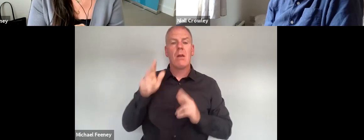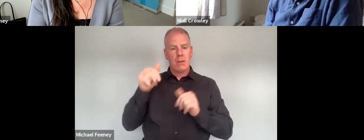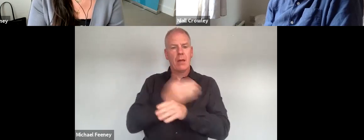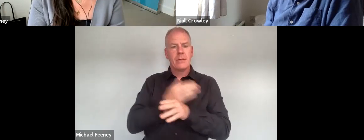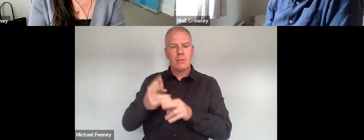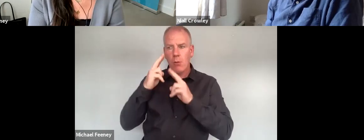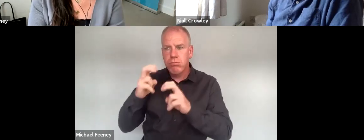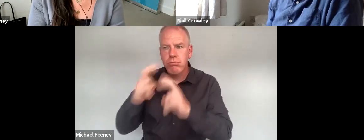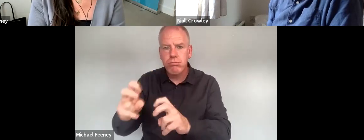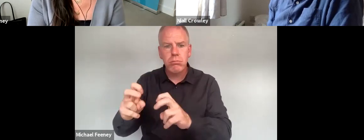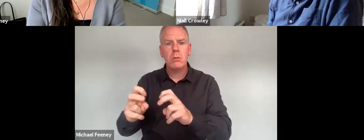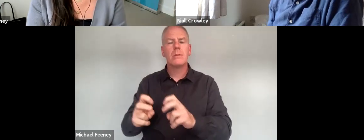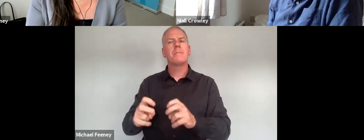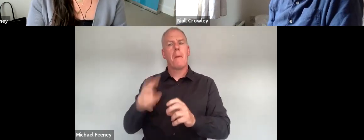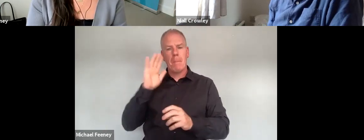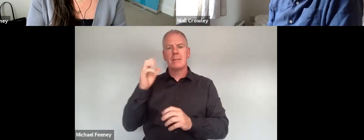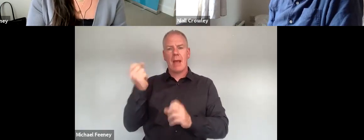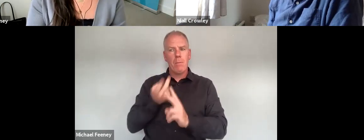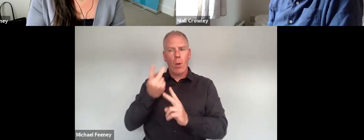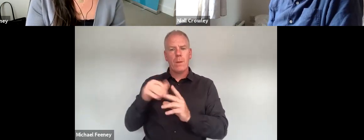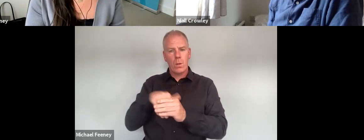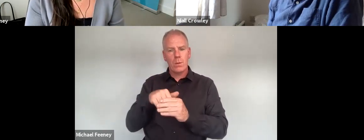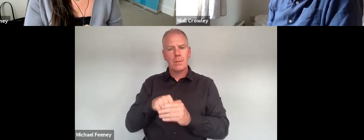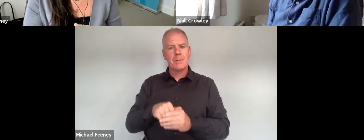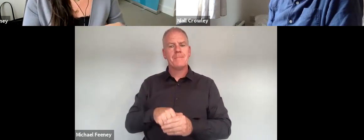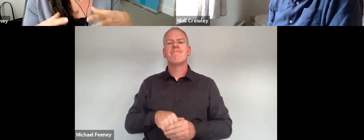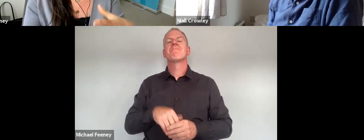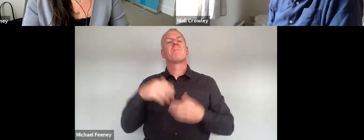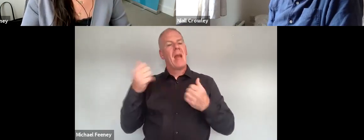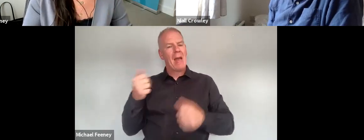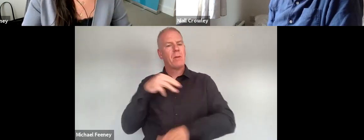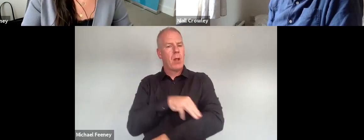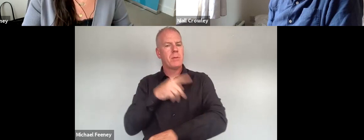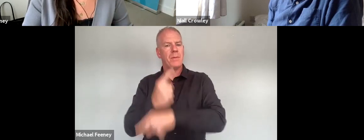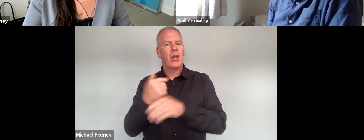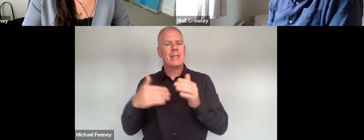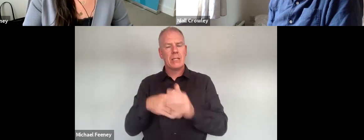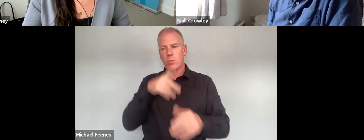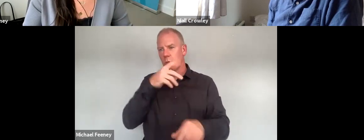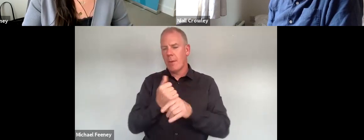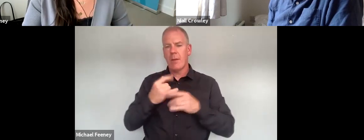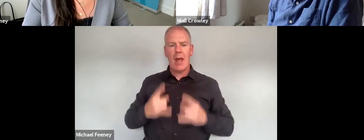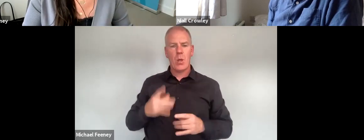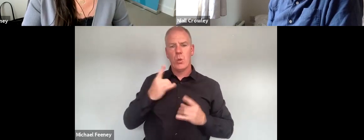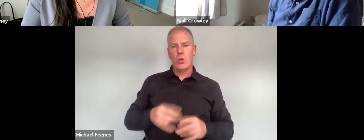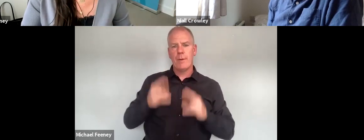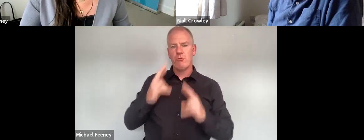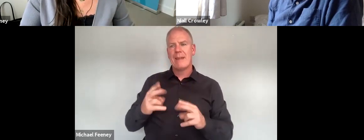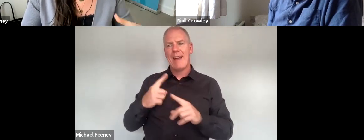does connect to both human rights and equality and there's no question that there are issues here when it comes to that section of our legislation